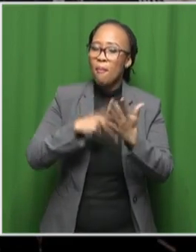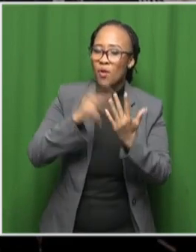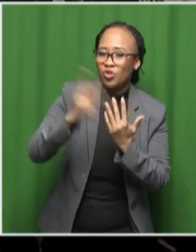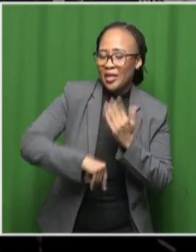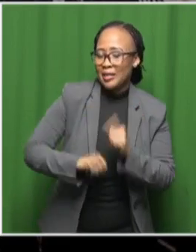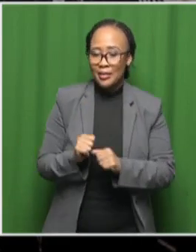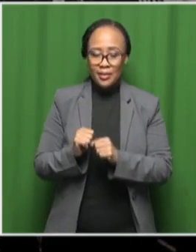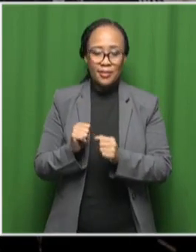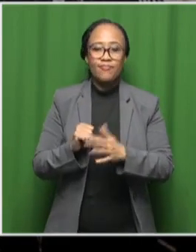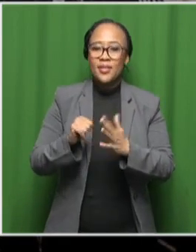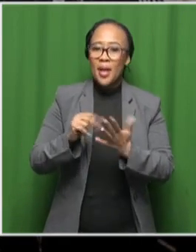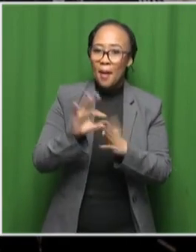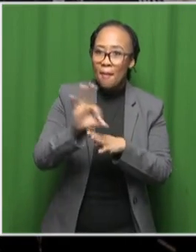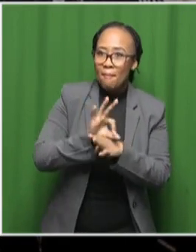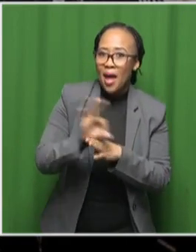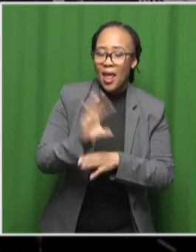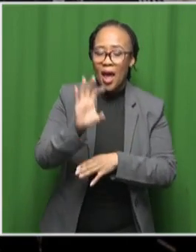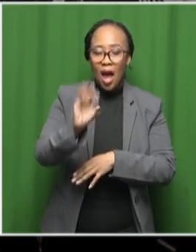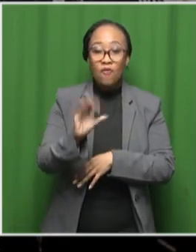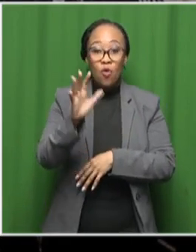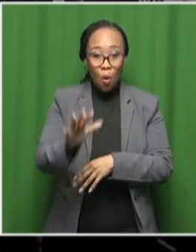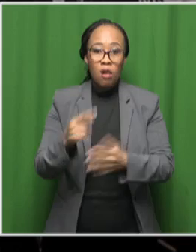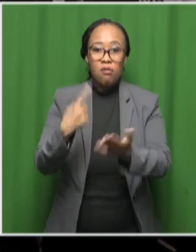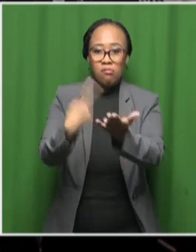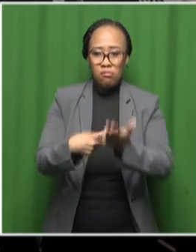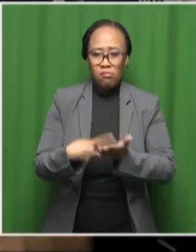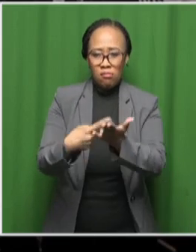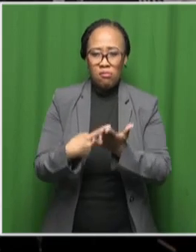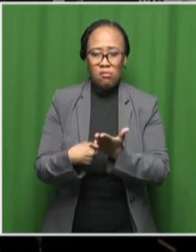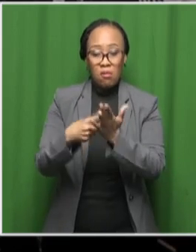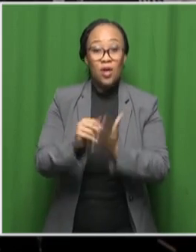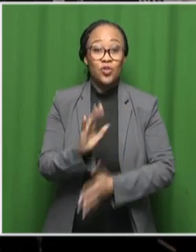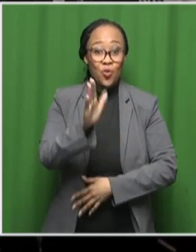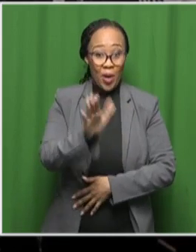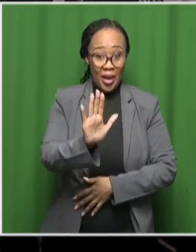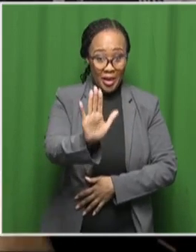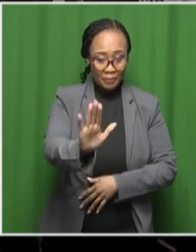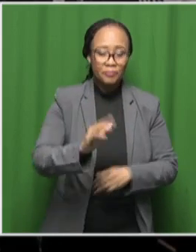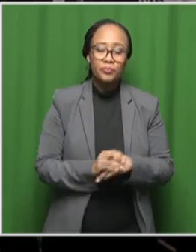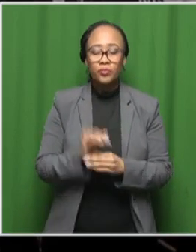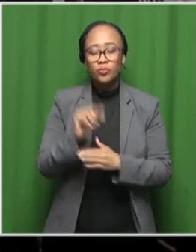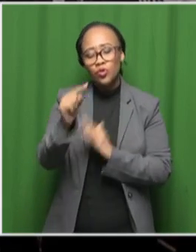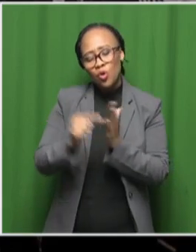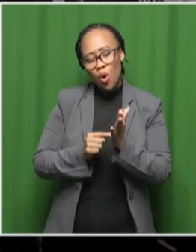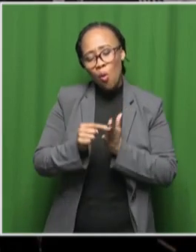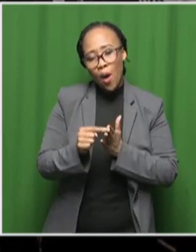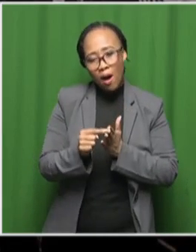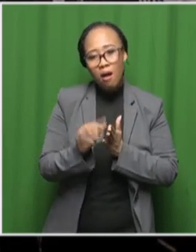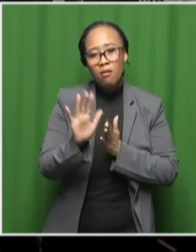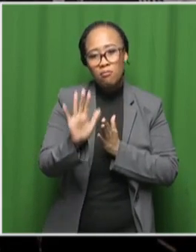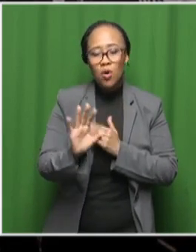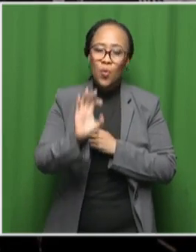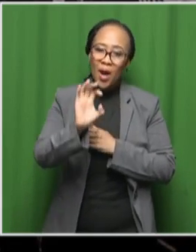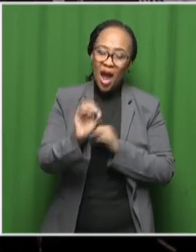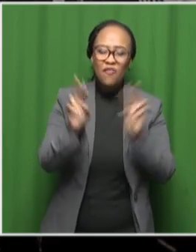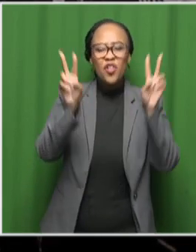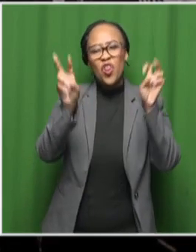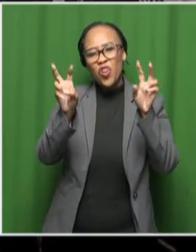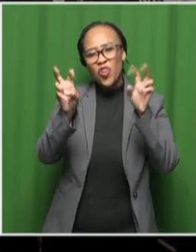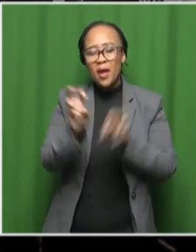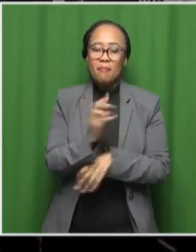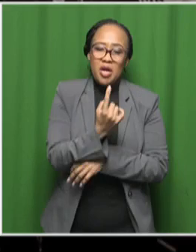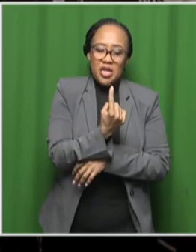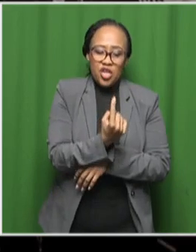formulated to promote astronomy going forward now during the course of the week we have various themes running each day and